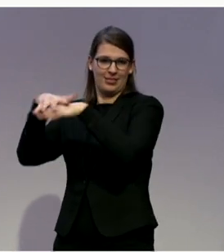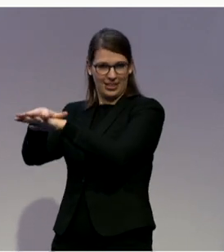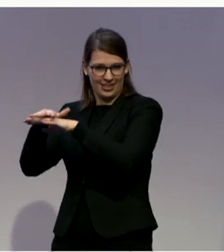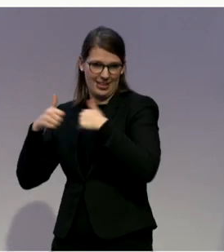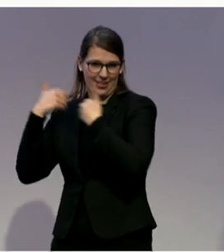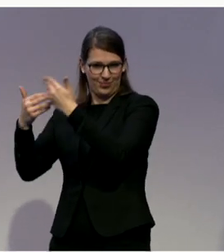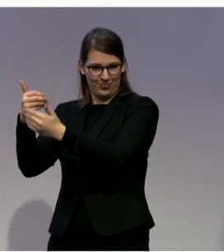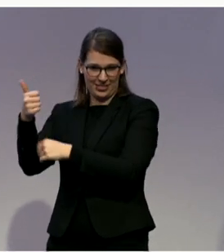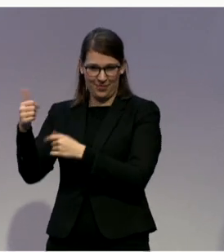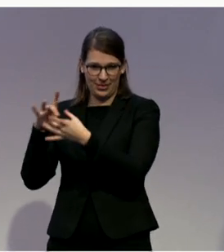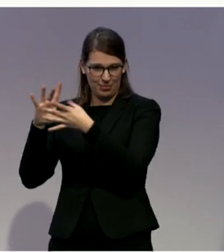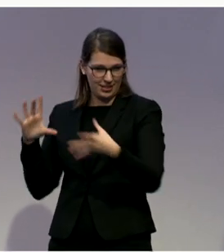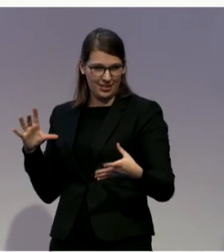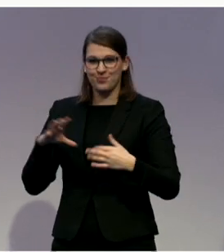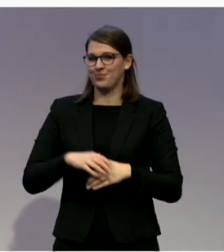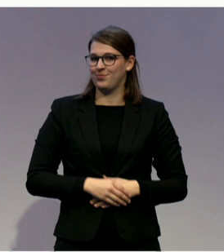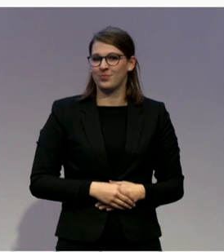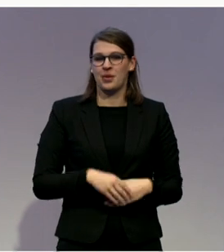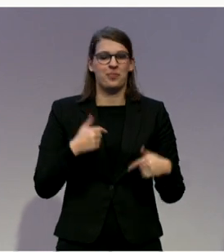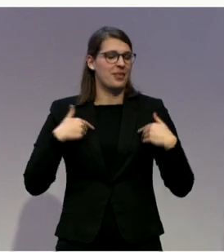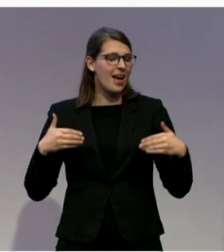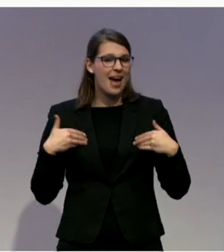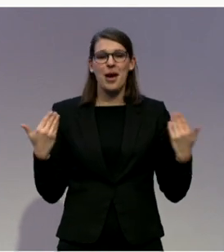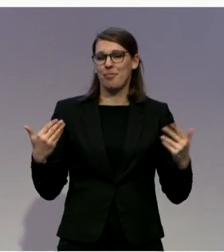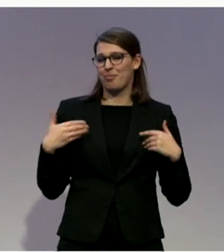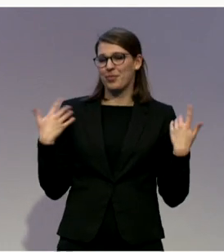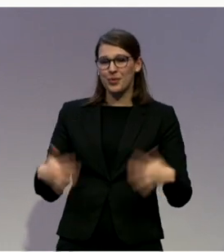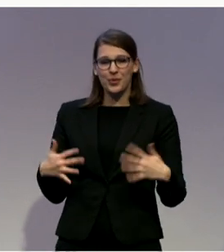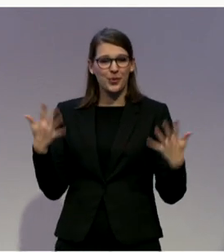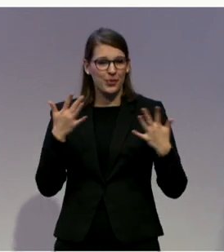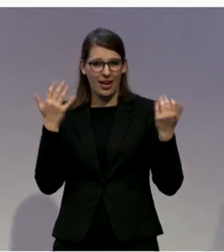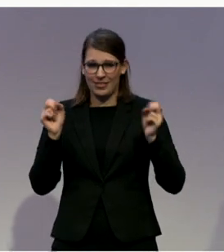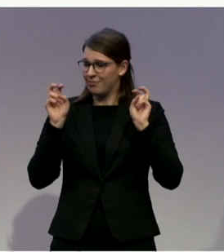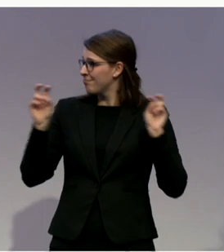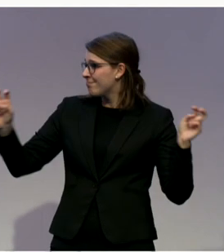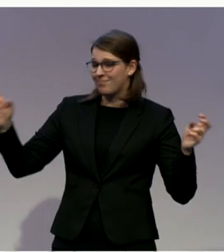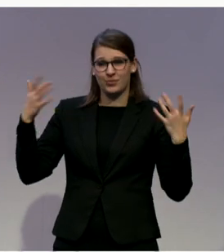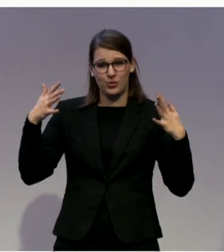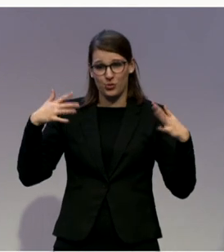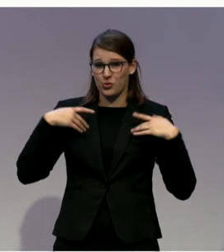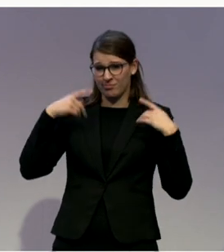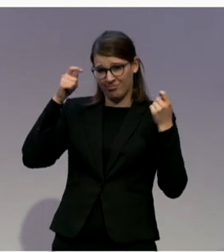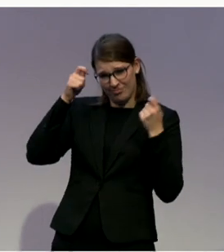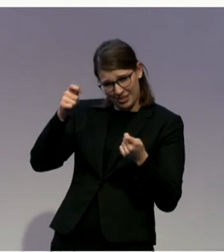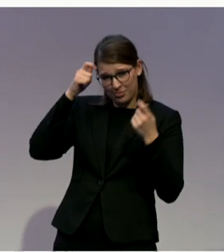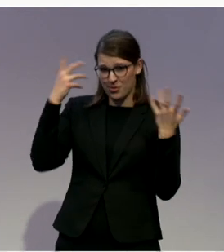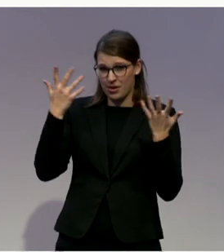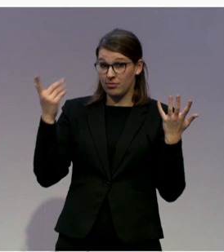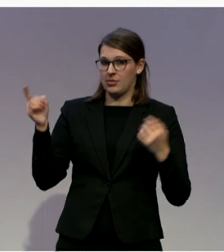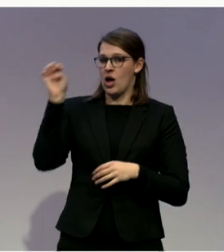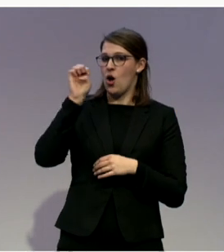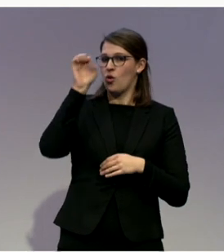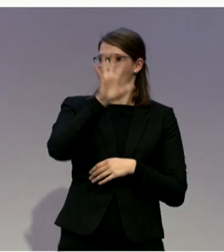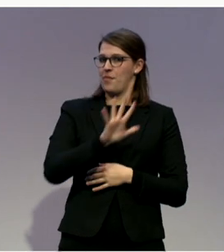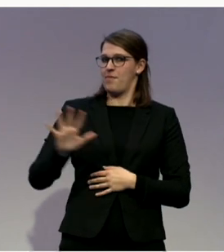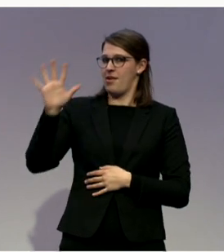I'm really pleased to say that we've got a great panel, albeit a rather European panel, that will be bringing